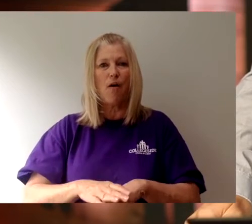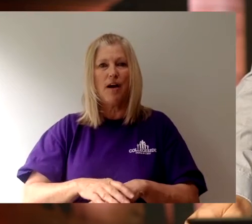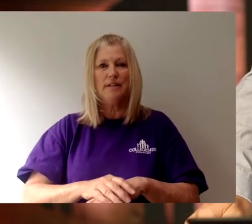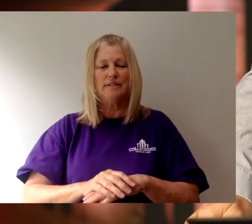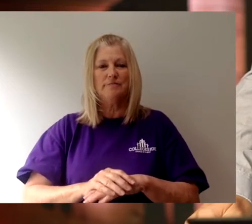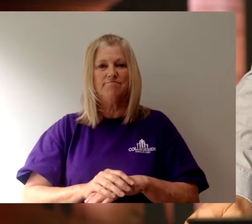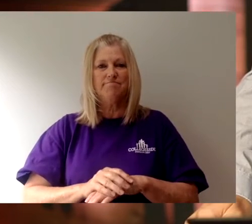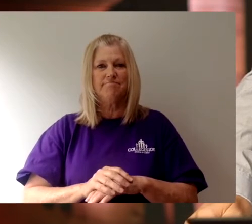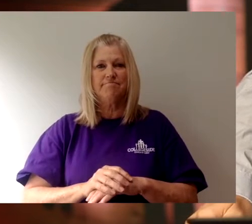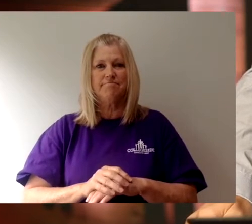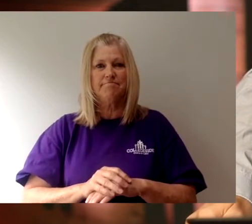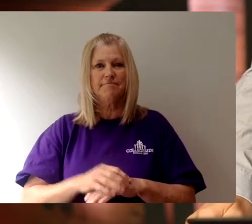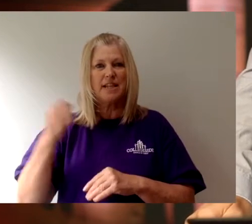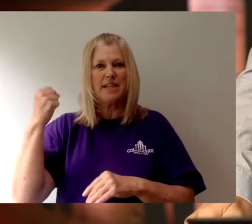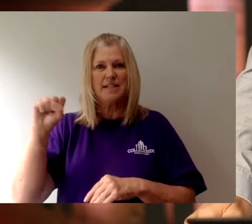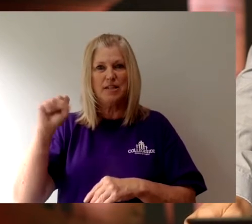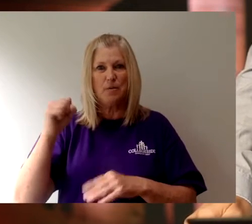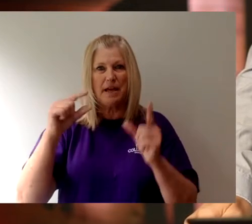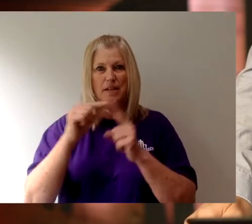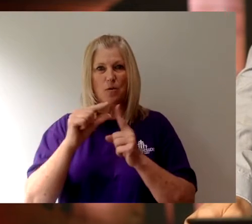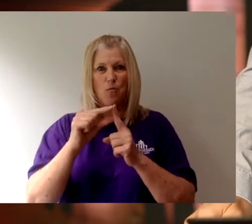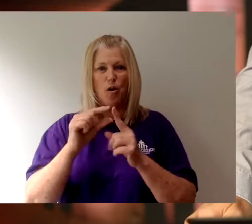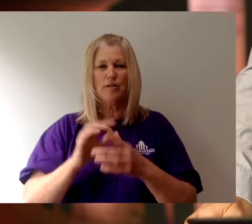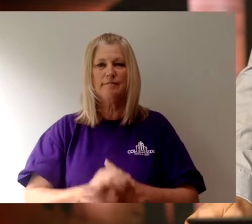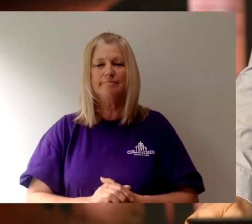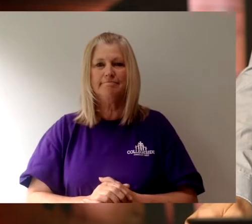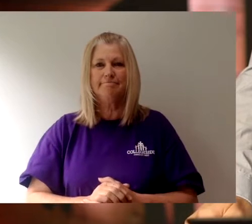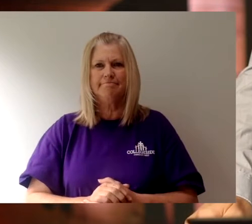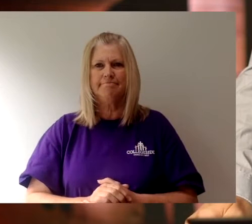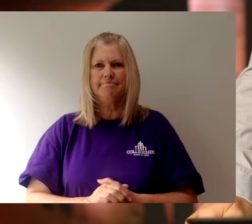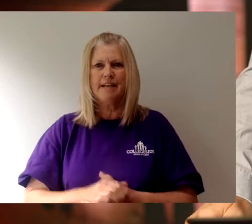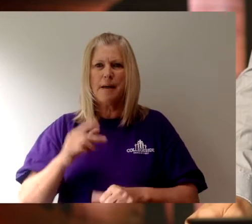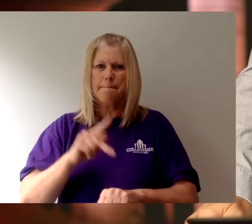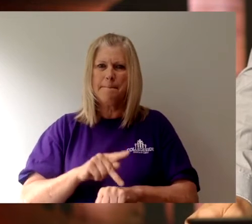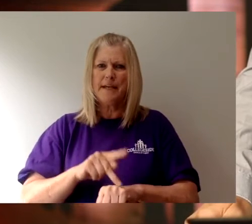to do. Catch what Peter says.